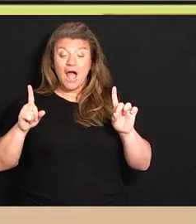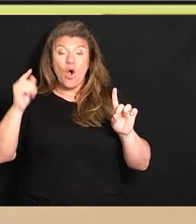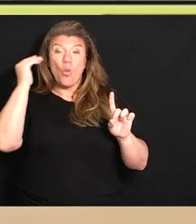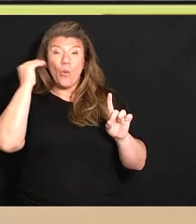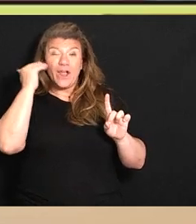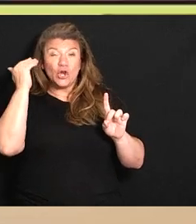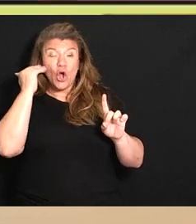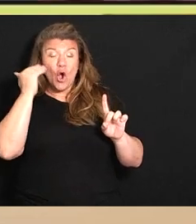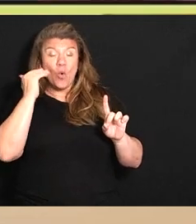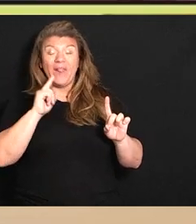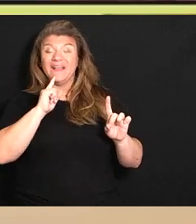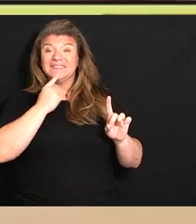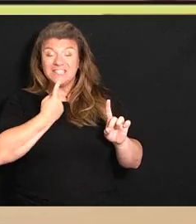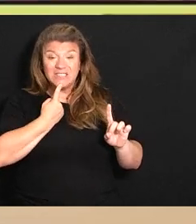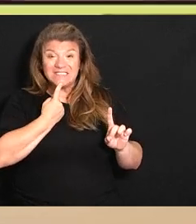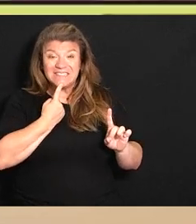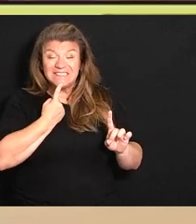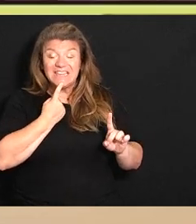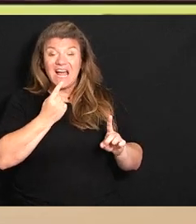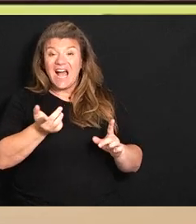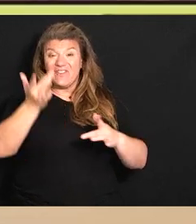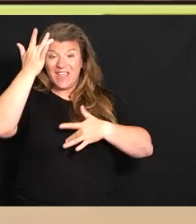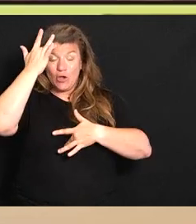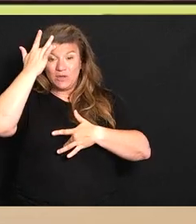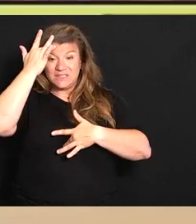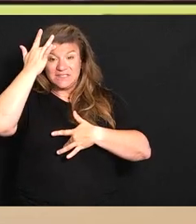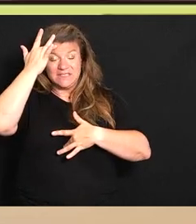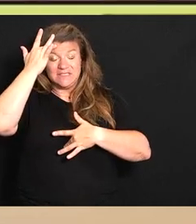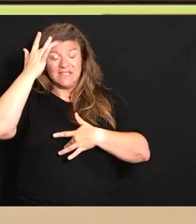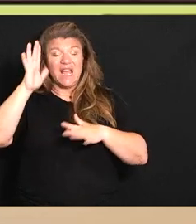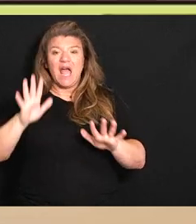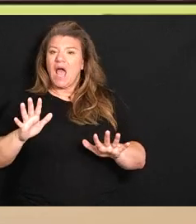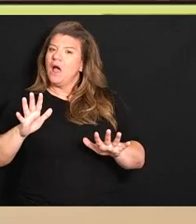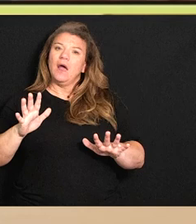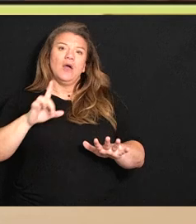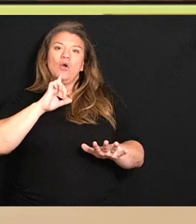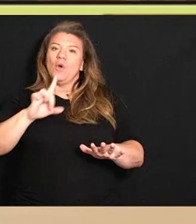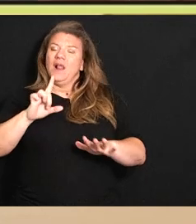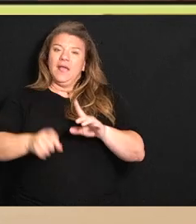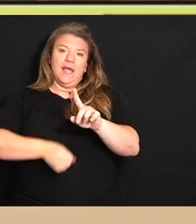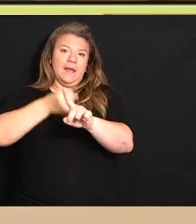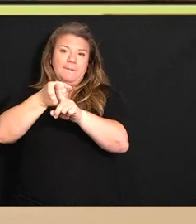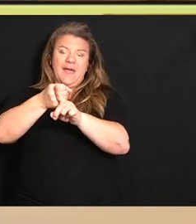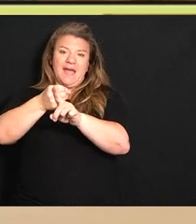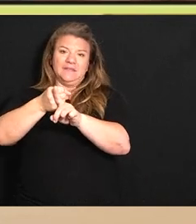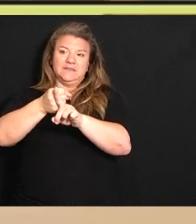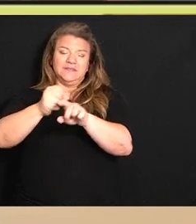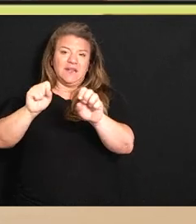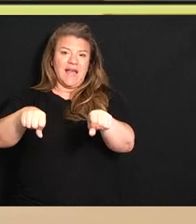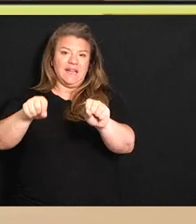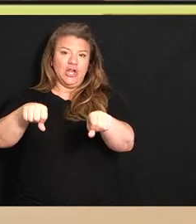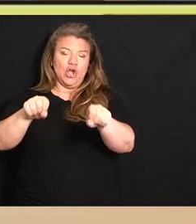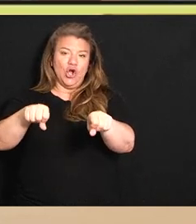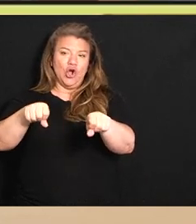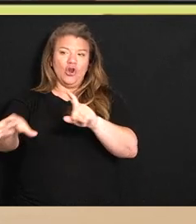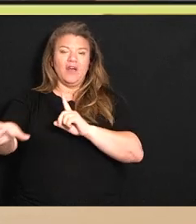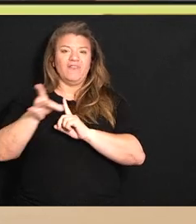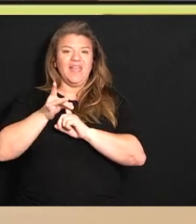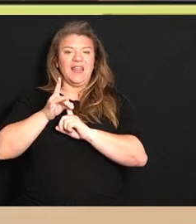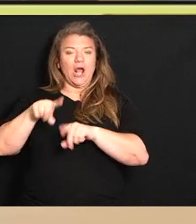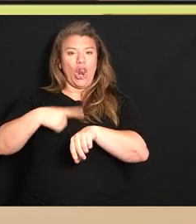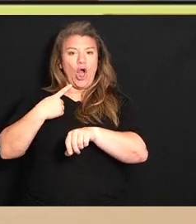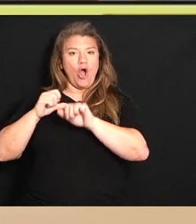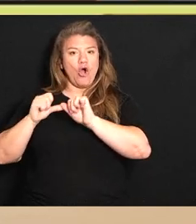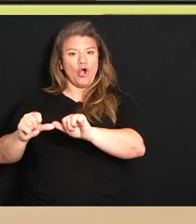the severity of the illness absolutely impacts the likelihood of getting long COVID